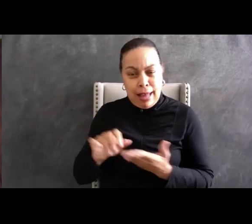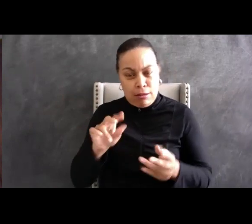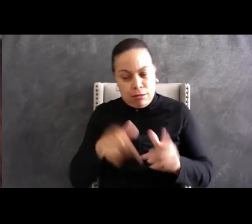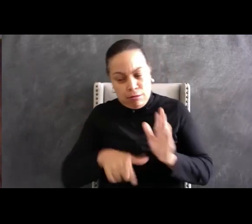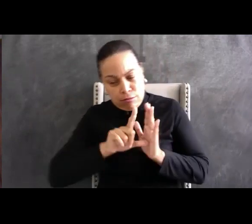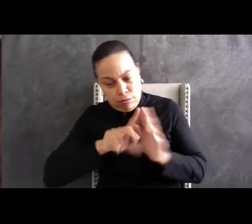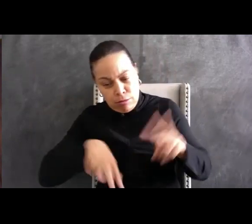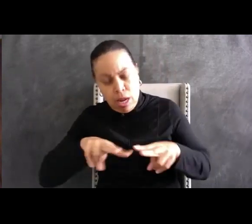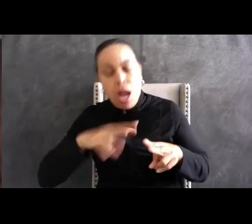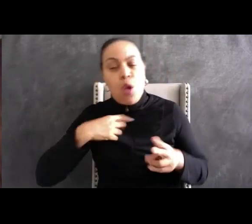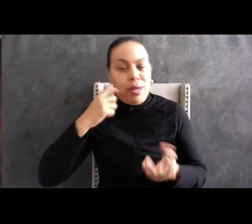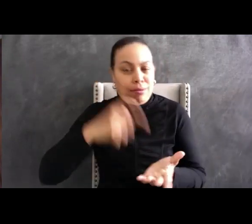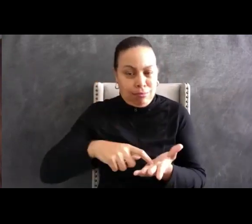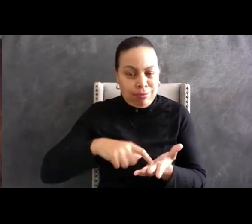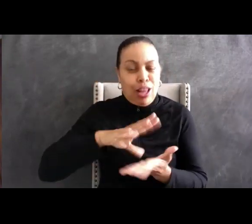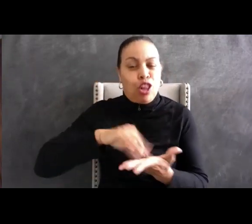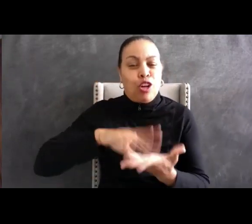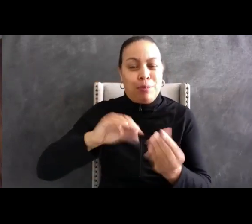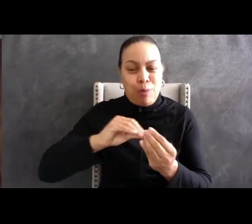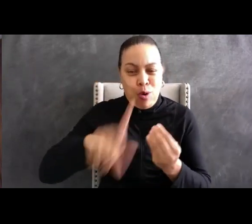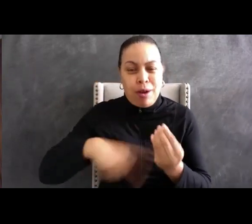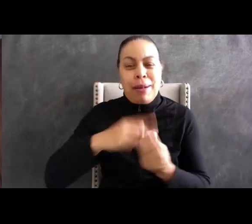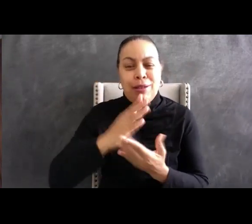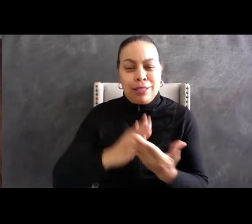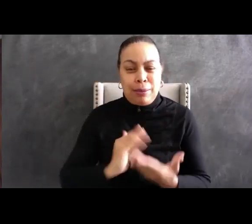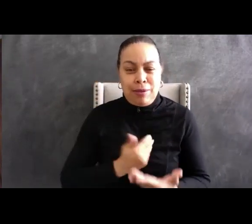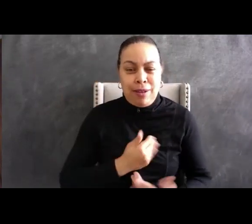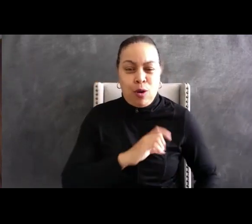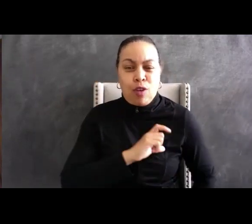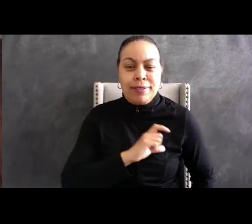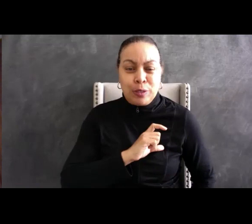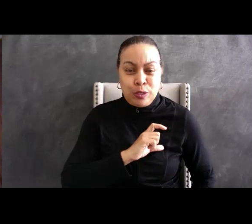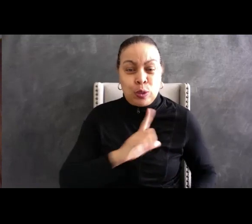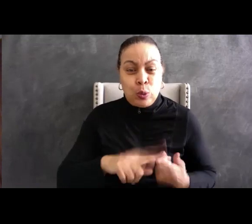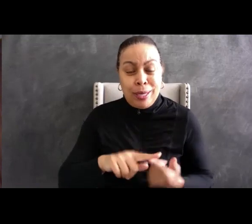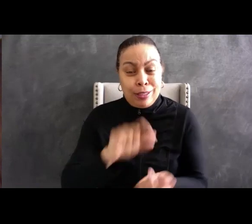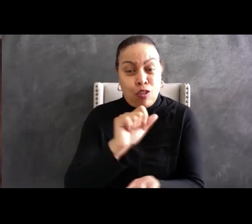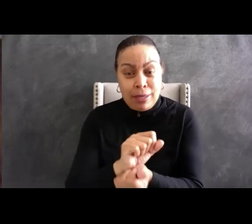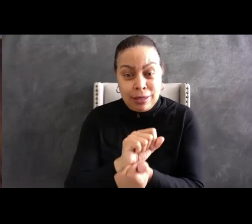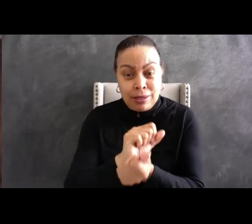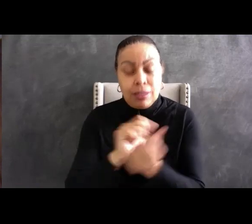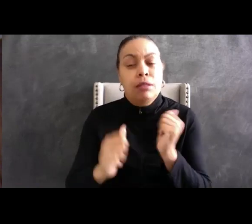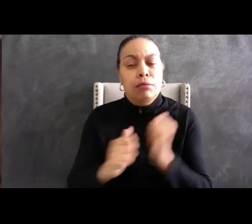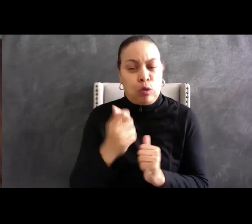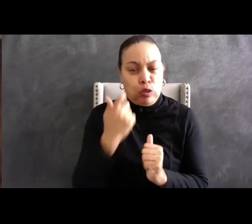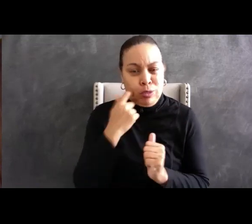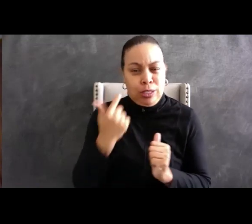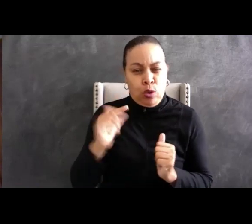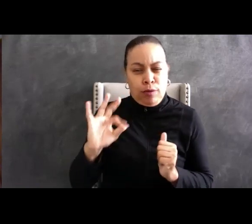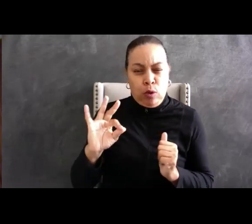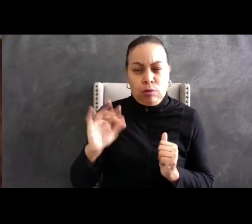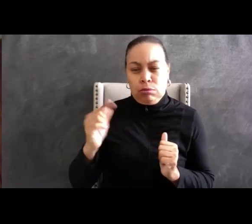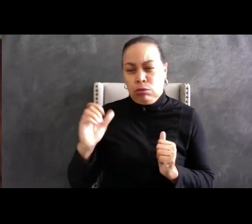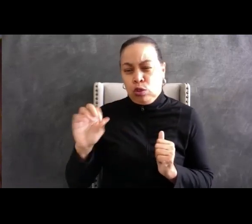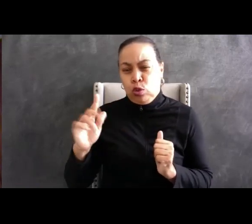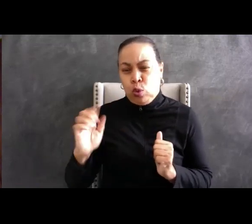nation, and people all over the globe. I believe that even the most enthusiastic supporters of